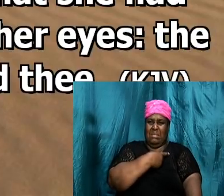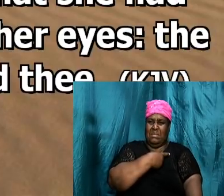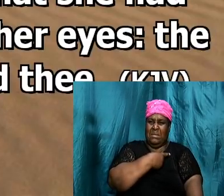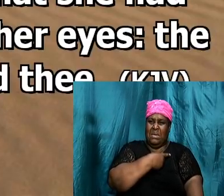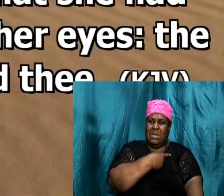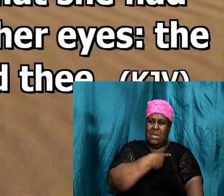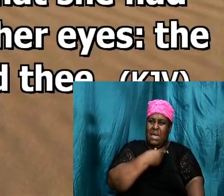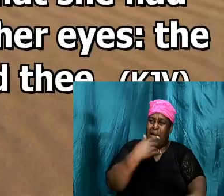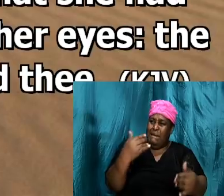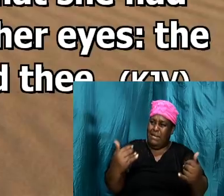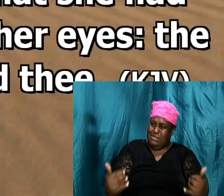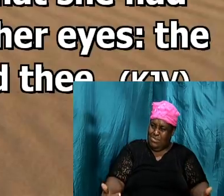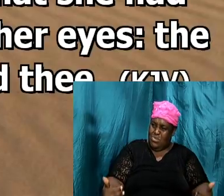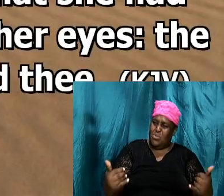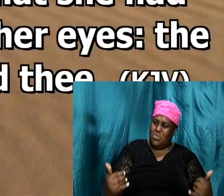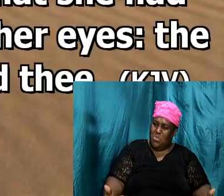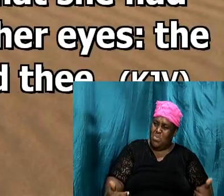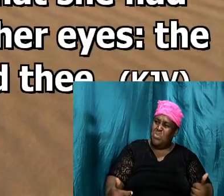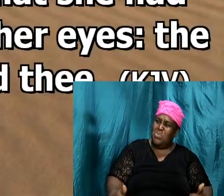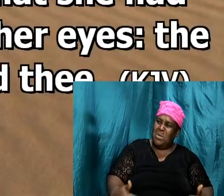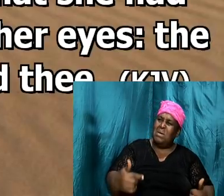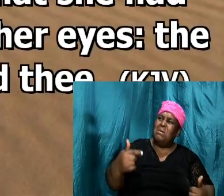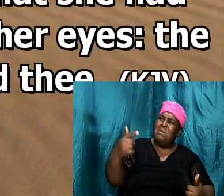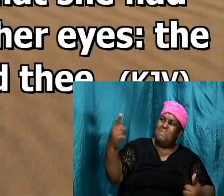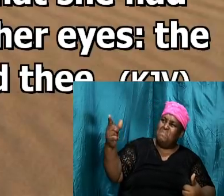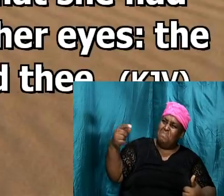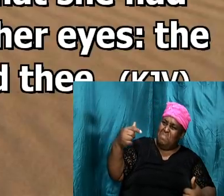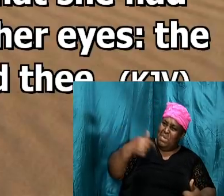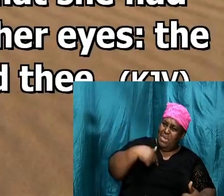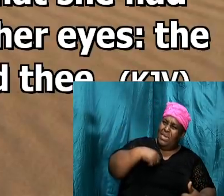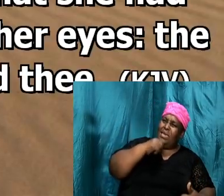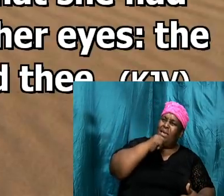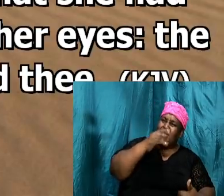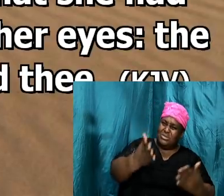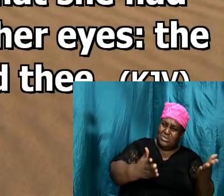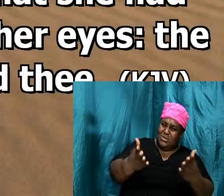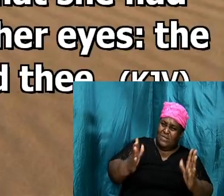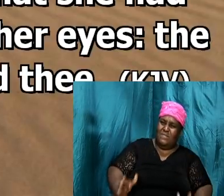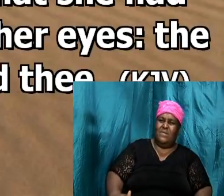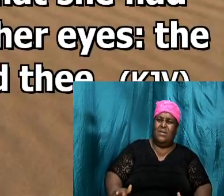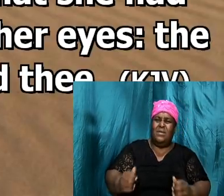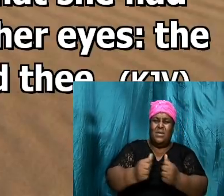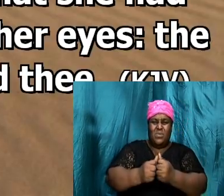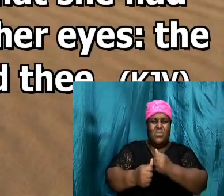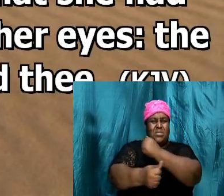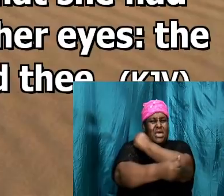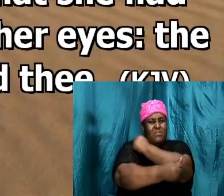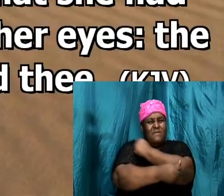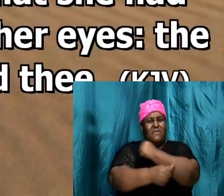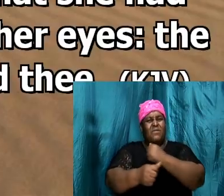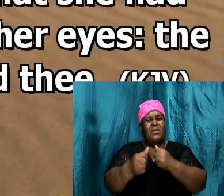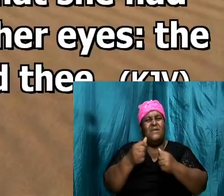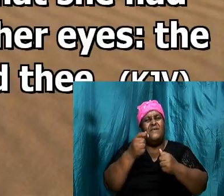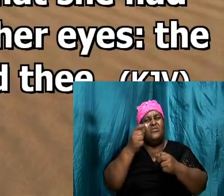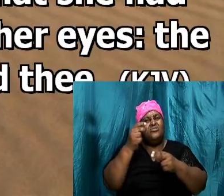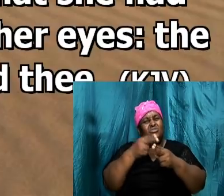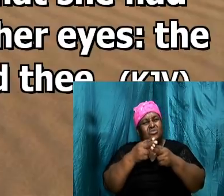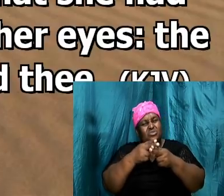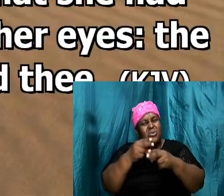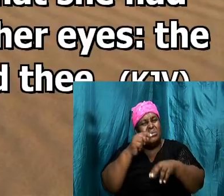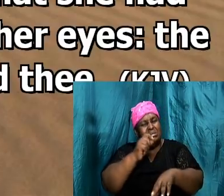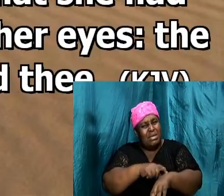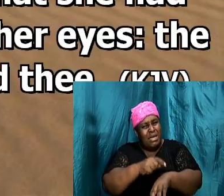and now I am with him for a short time and I conceive